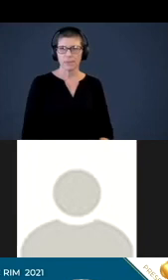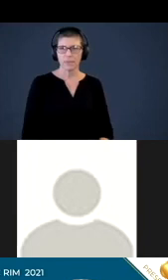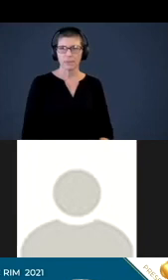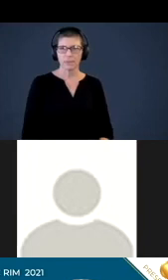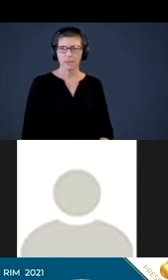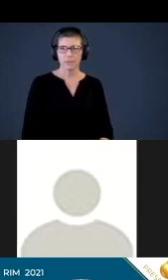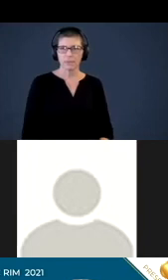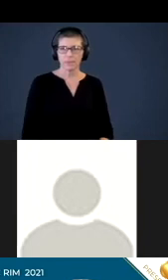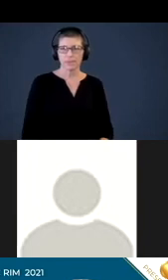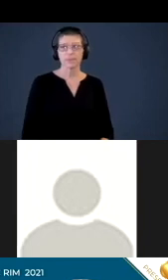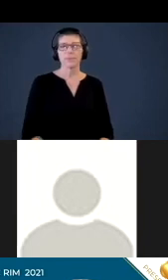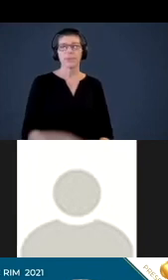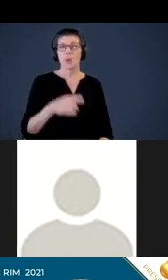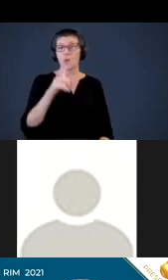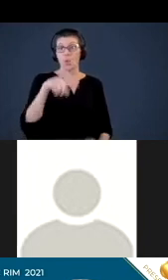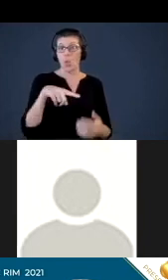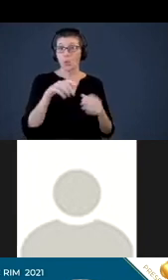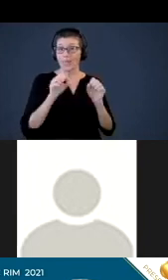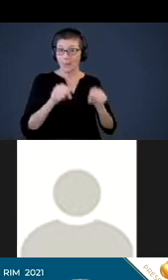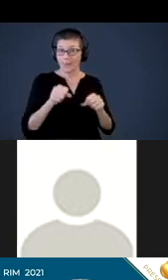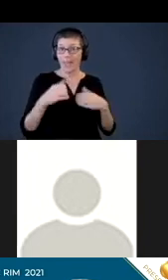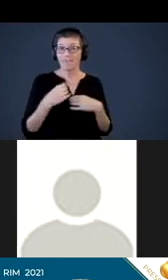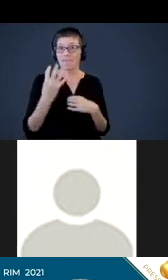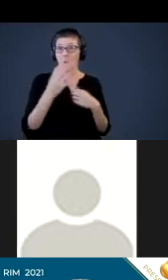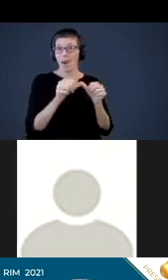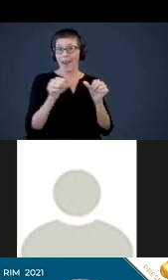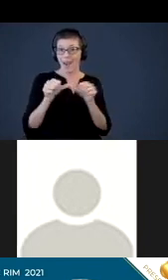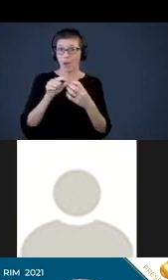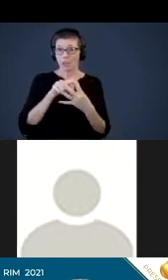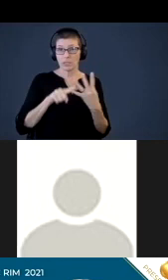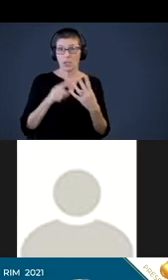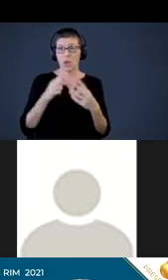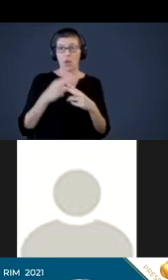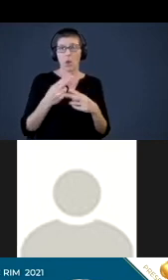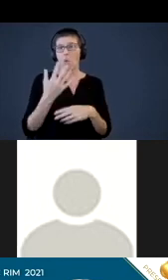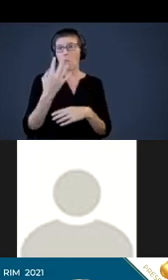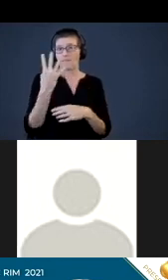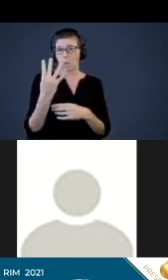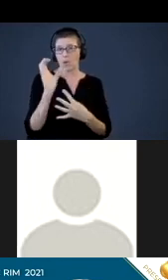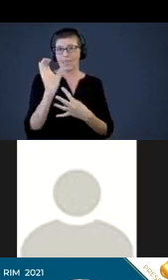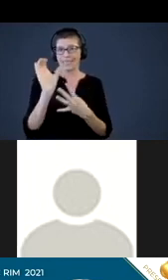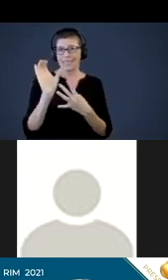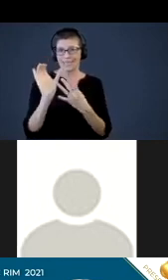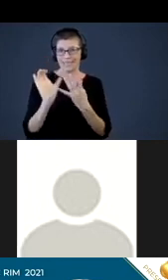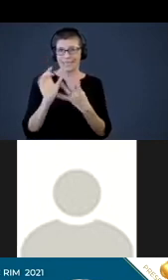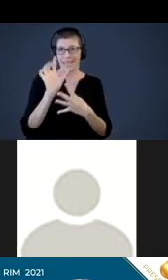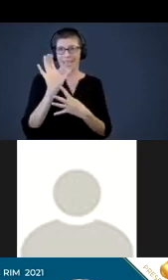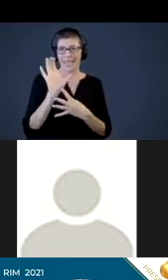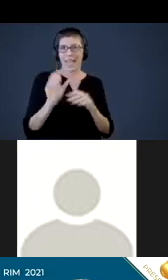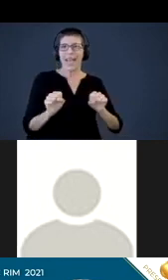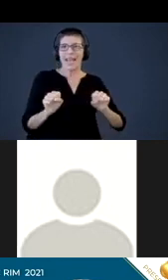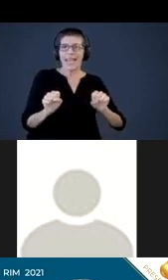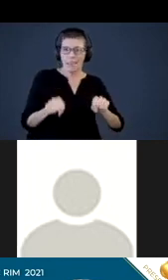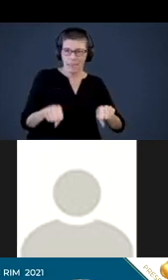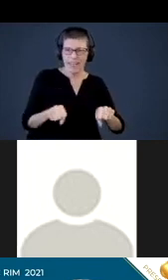These abilities are captured in four areas called the four C's. Capabilities, which are the skills and